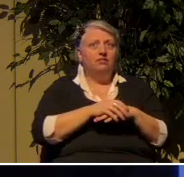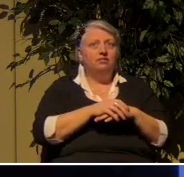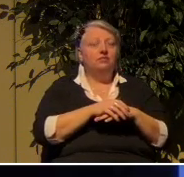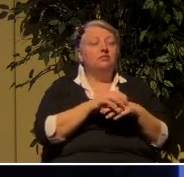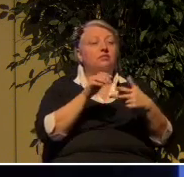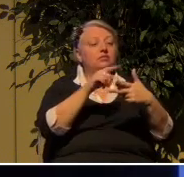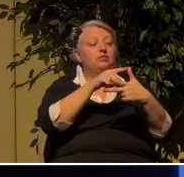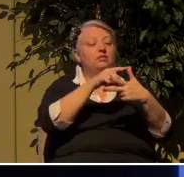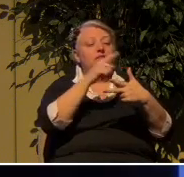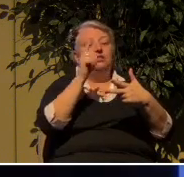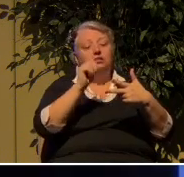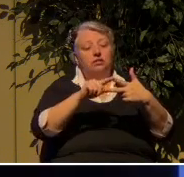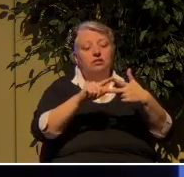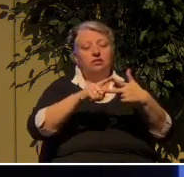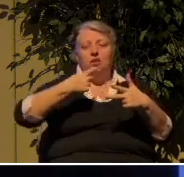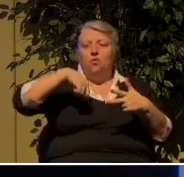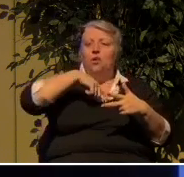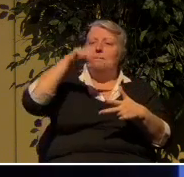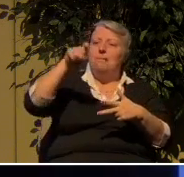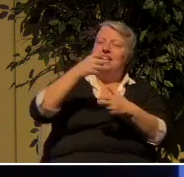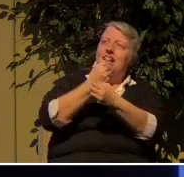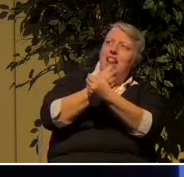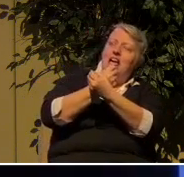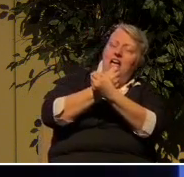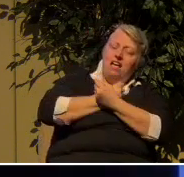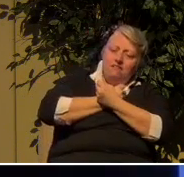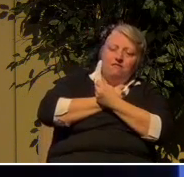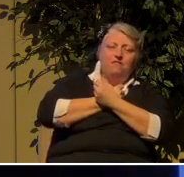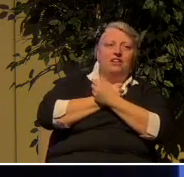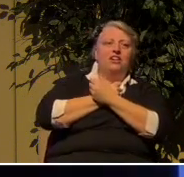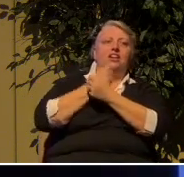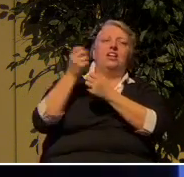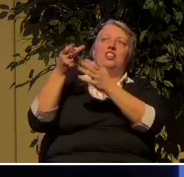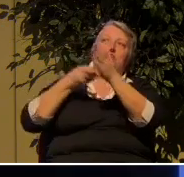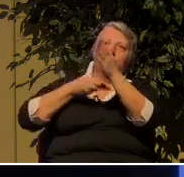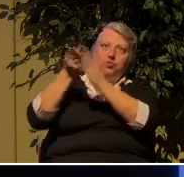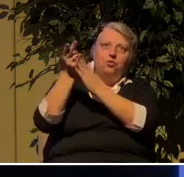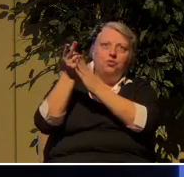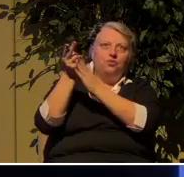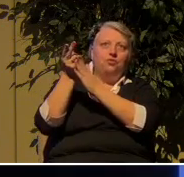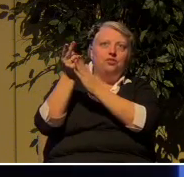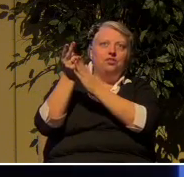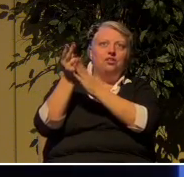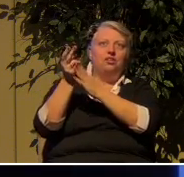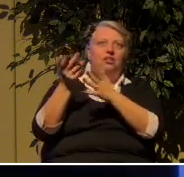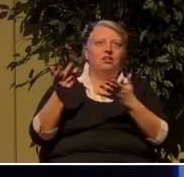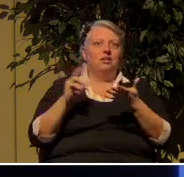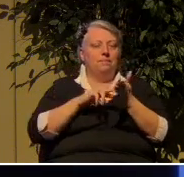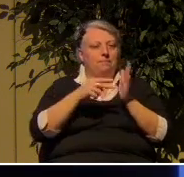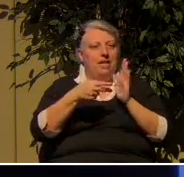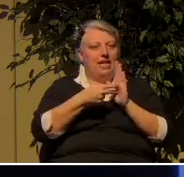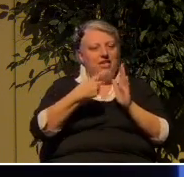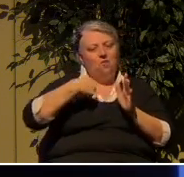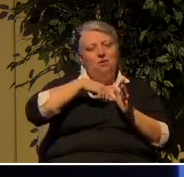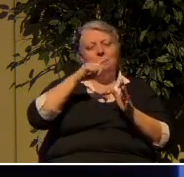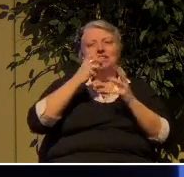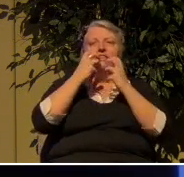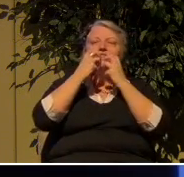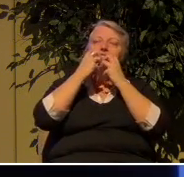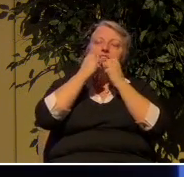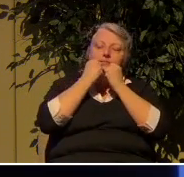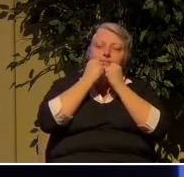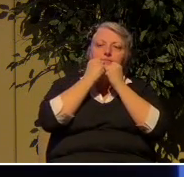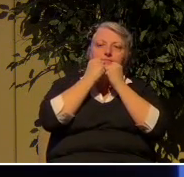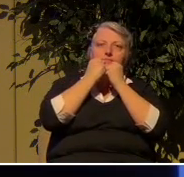we must love the truth. That is to say, we must cherish it.